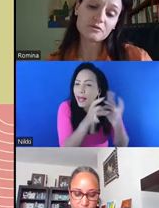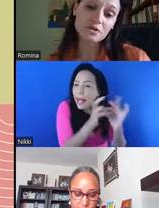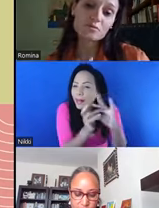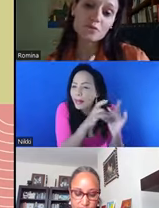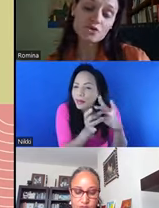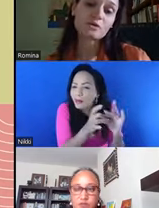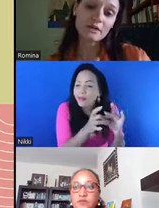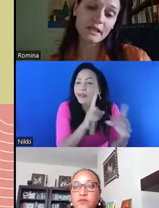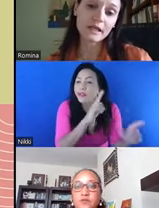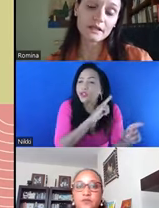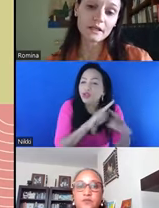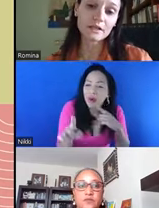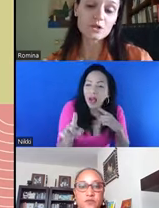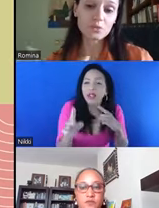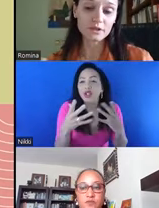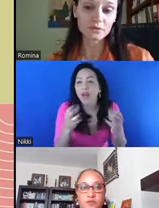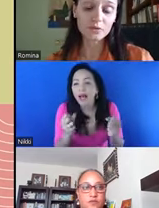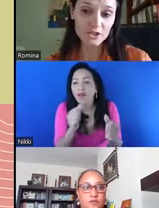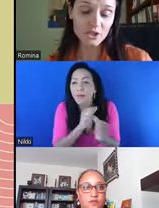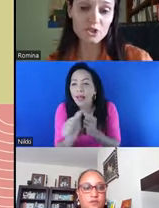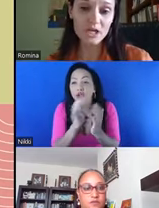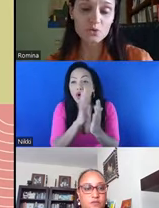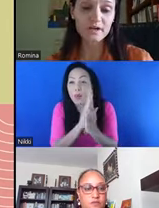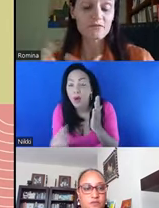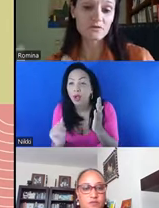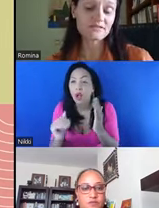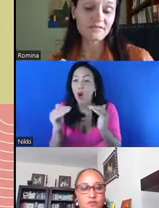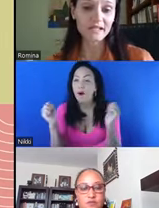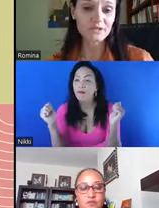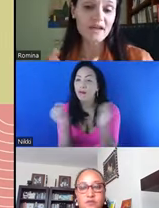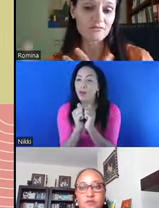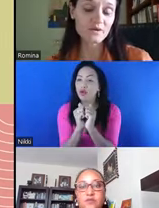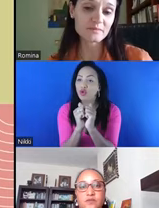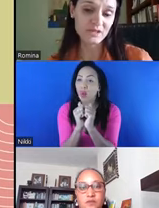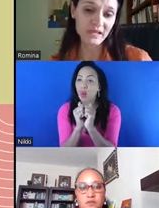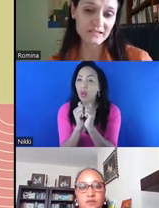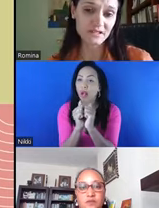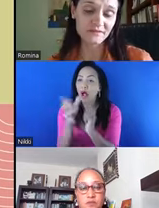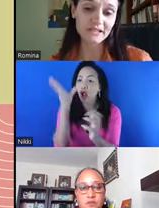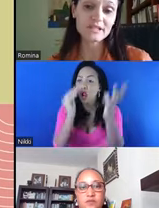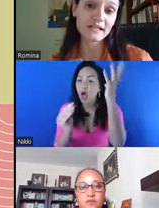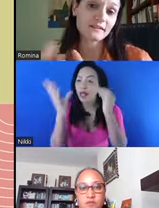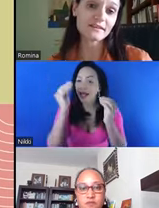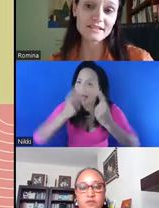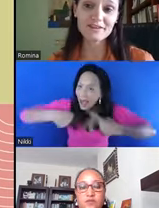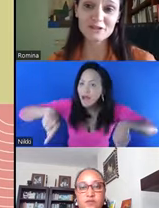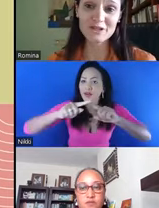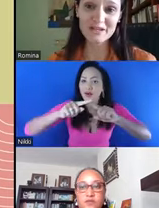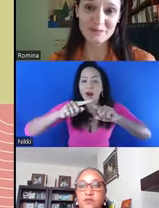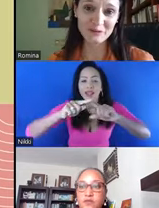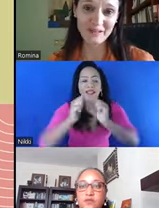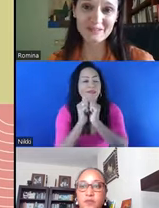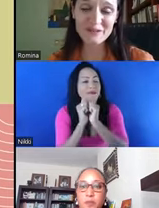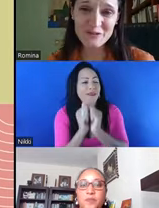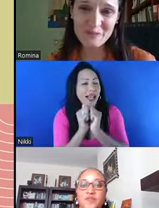model of mutual learning and, you know, knowledge exchange where everyone is valued. Everyone's perspective is valued, and I think this event